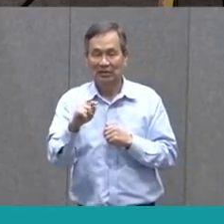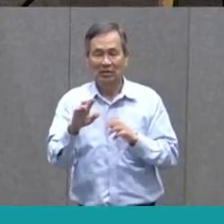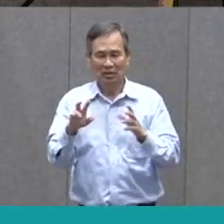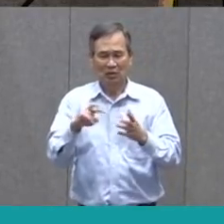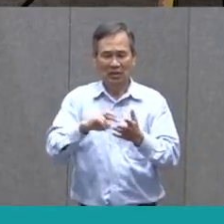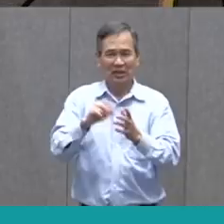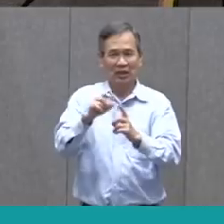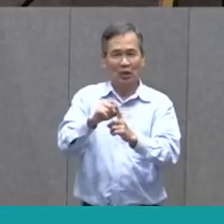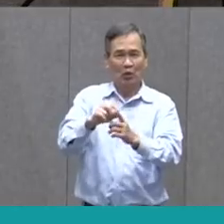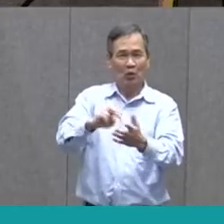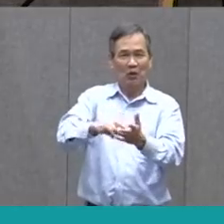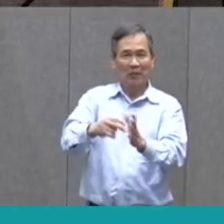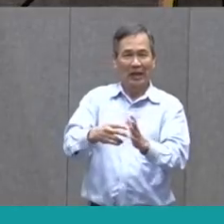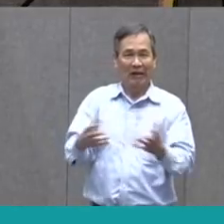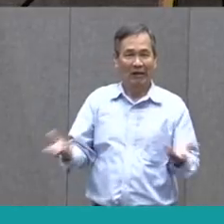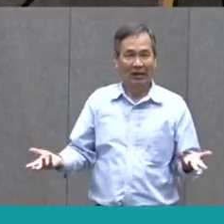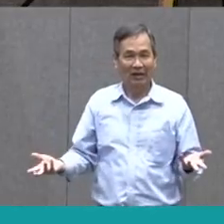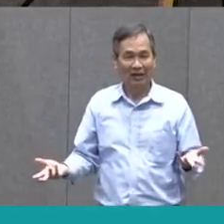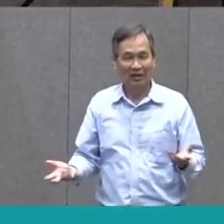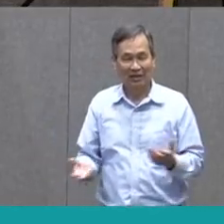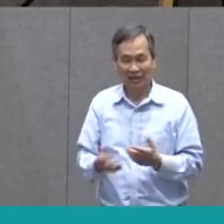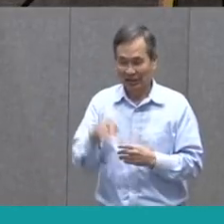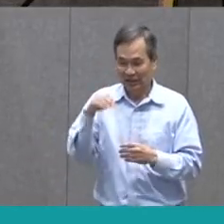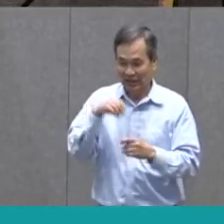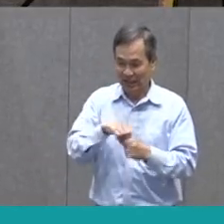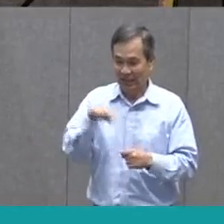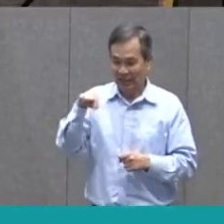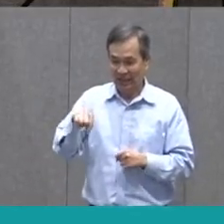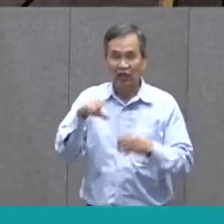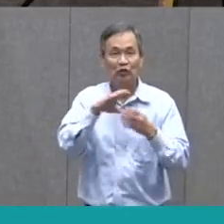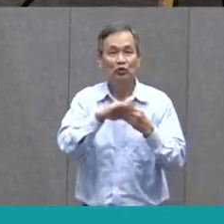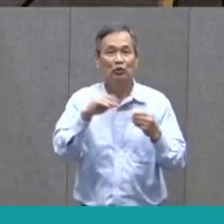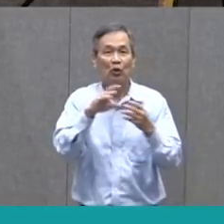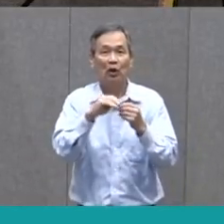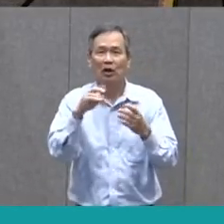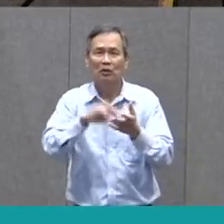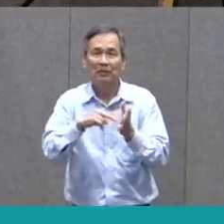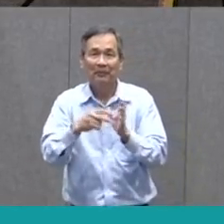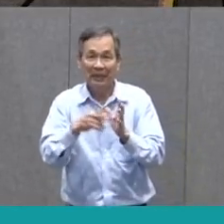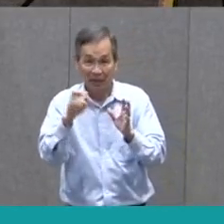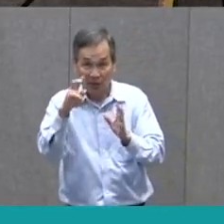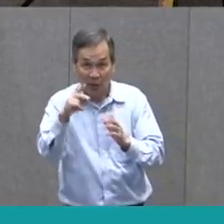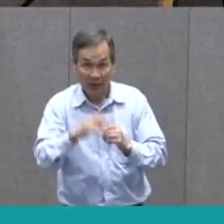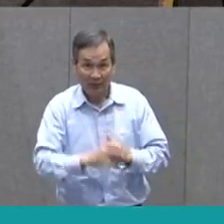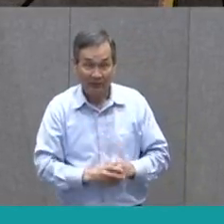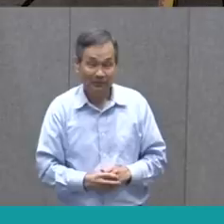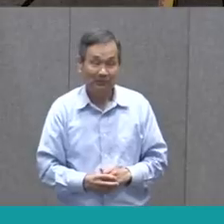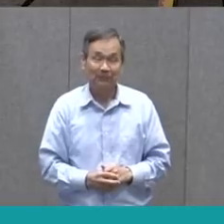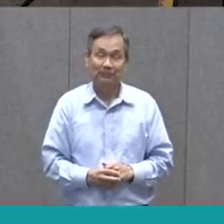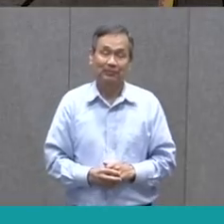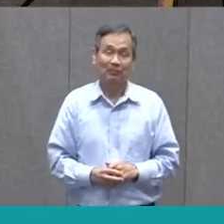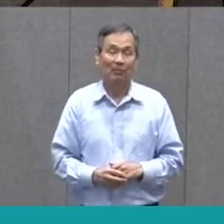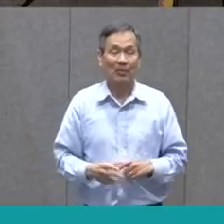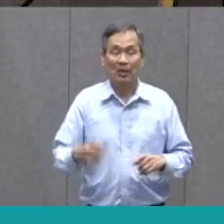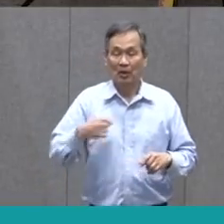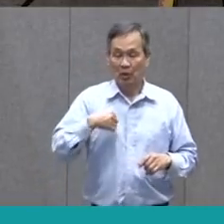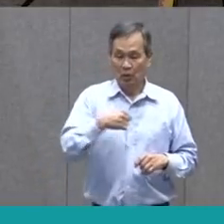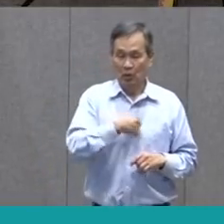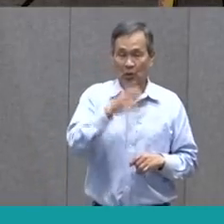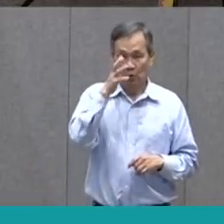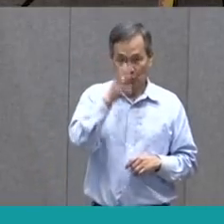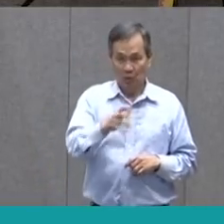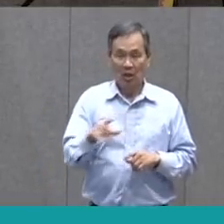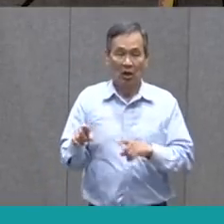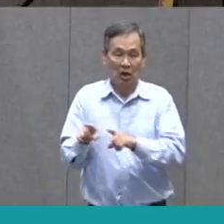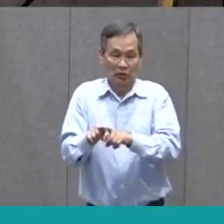does the word assistant mean in the context of this story? We are also going to